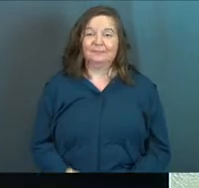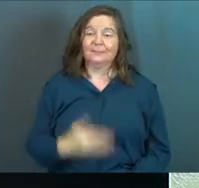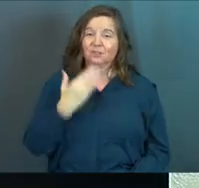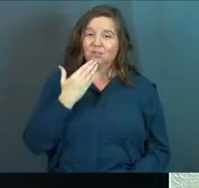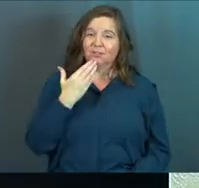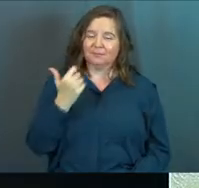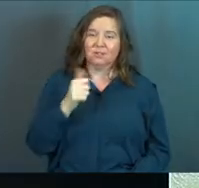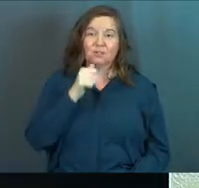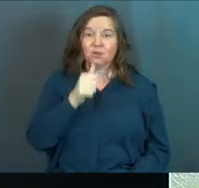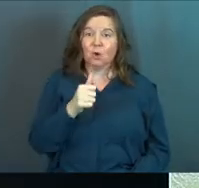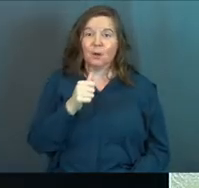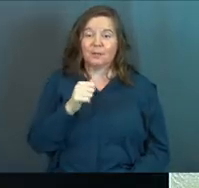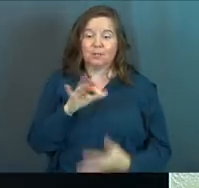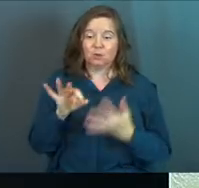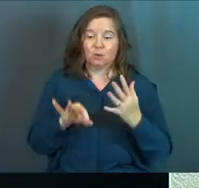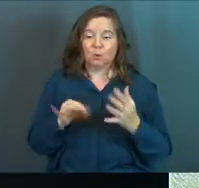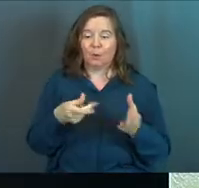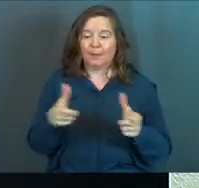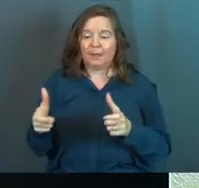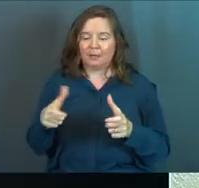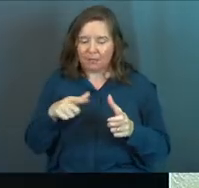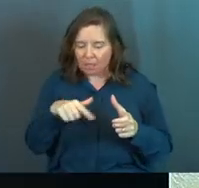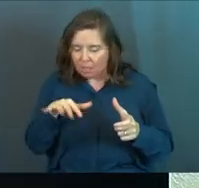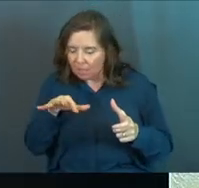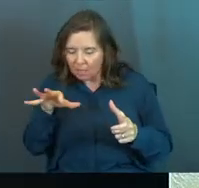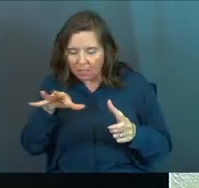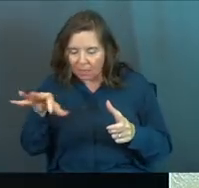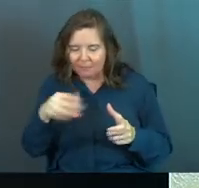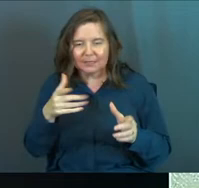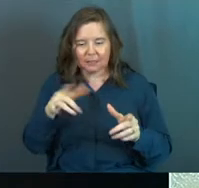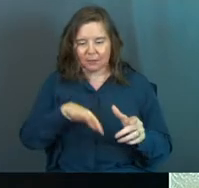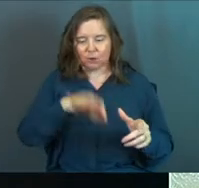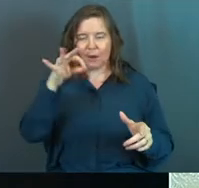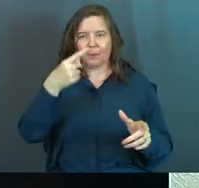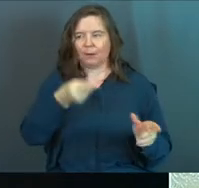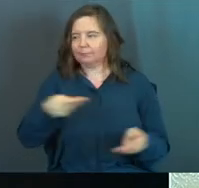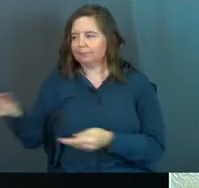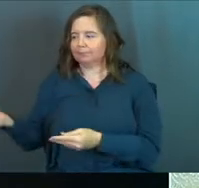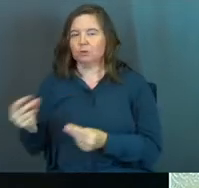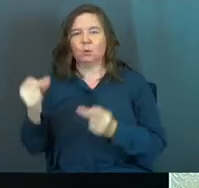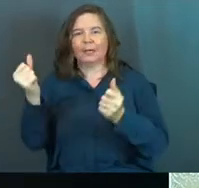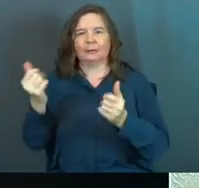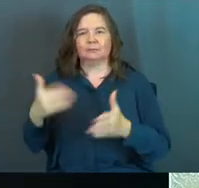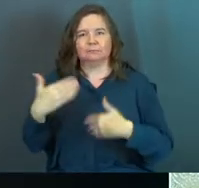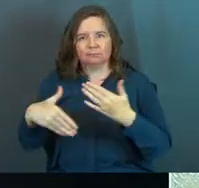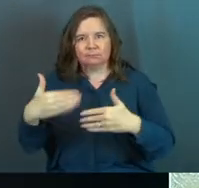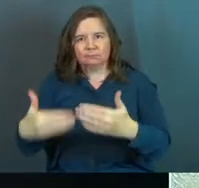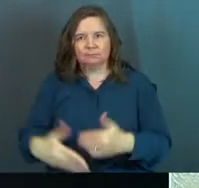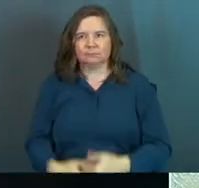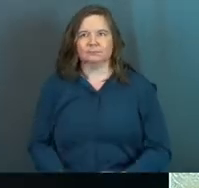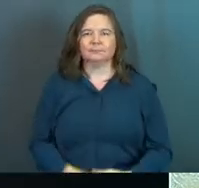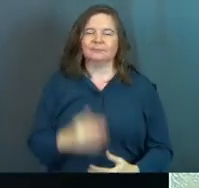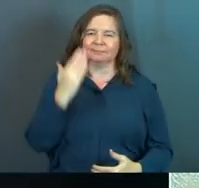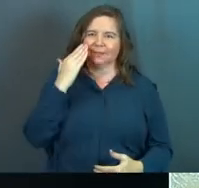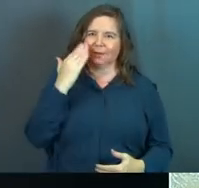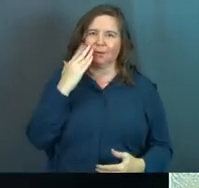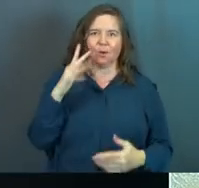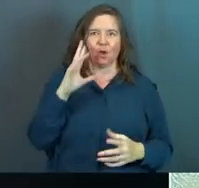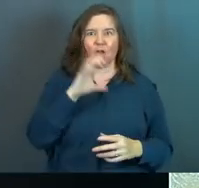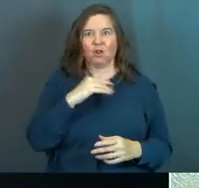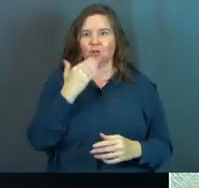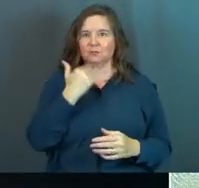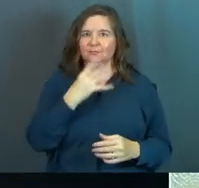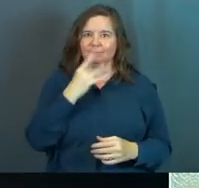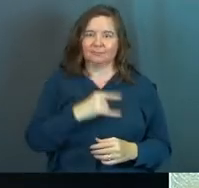It's good. Don't be so choosy while you're passing the trays, by the way. Just let them go. Grab one and let them go. I know it all